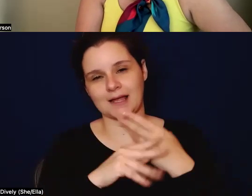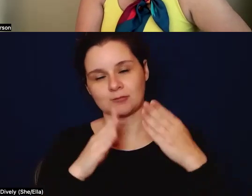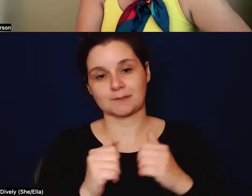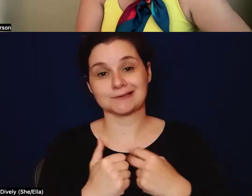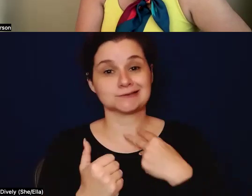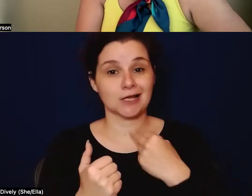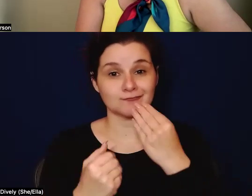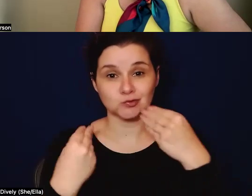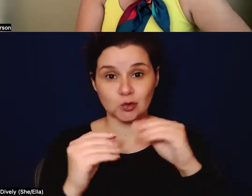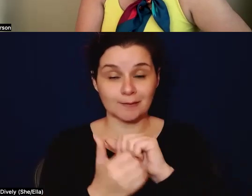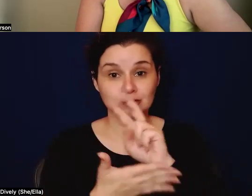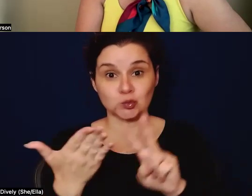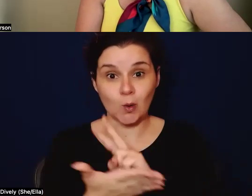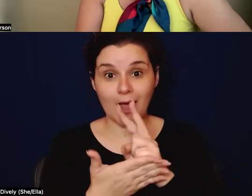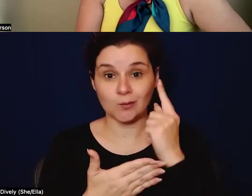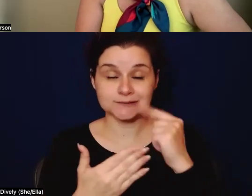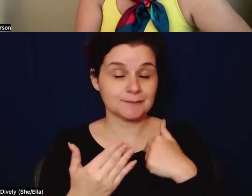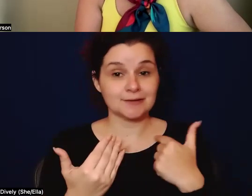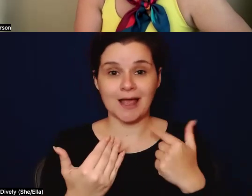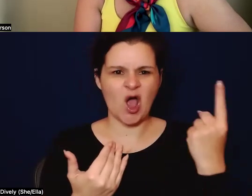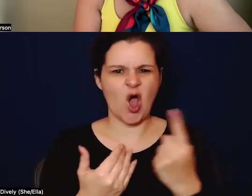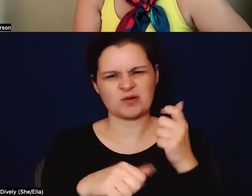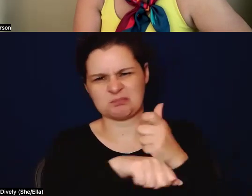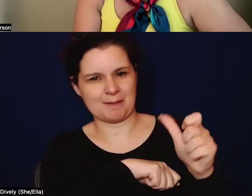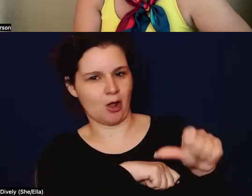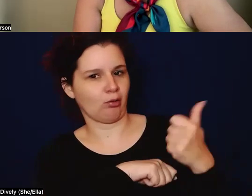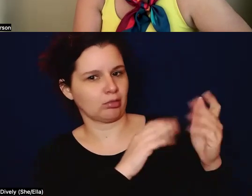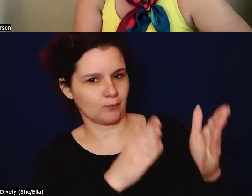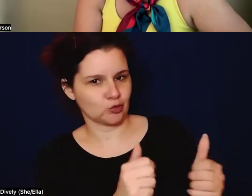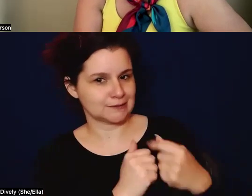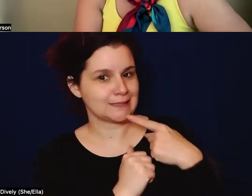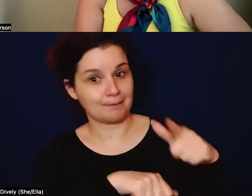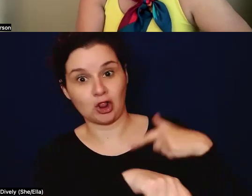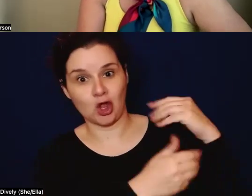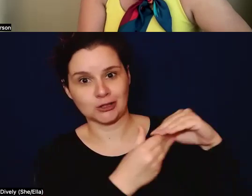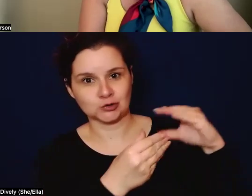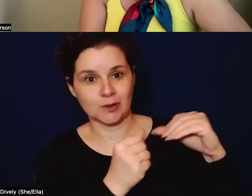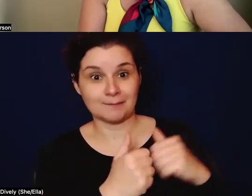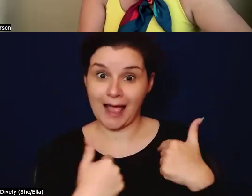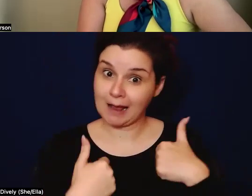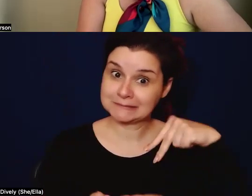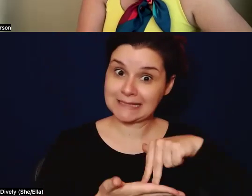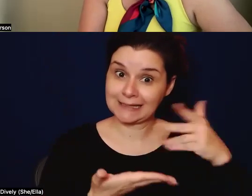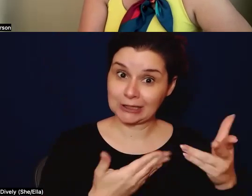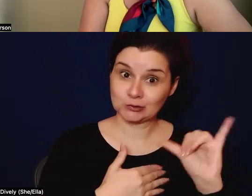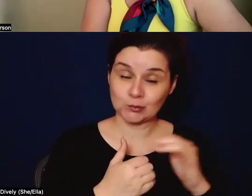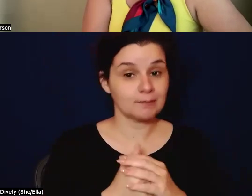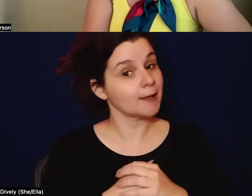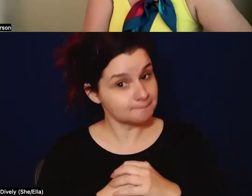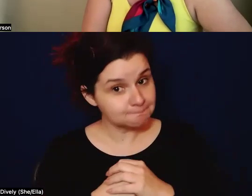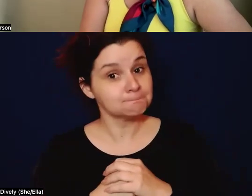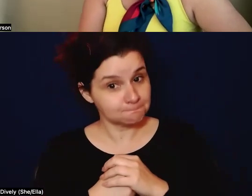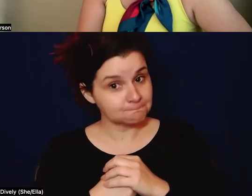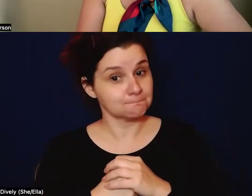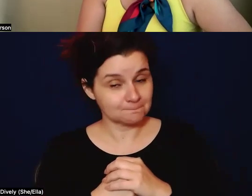grocery store for two hours because like, I always blame it on the other person telling me a long story, but like, I'm standing there too. So I'm obviously